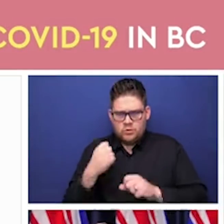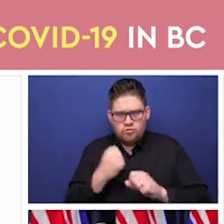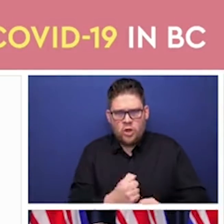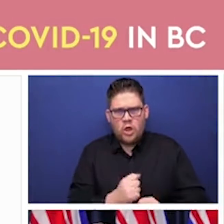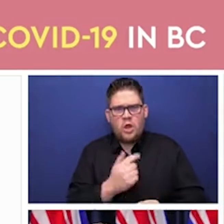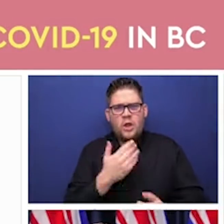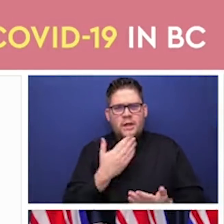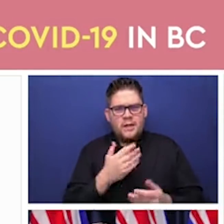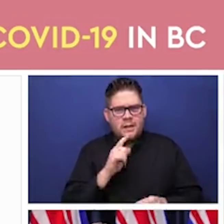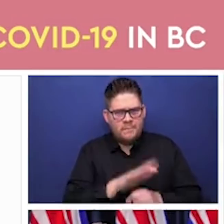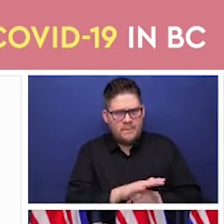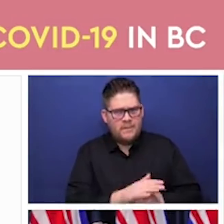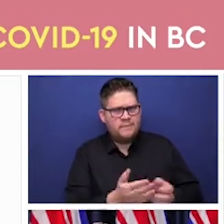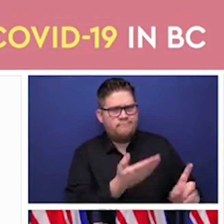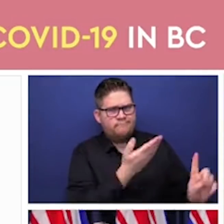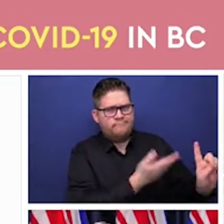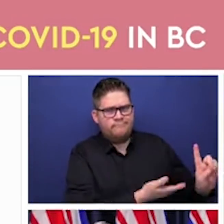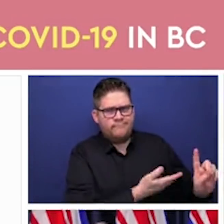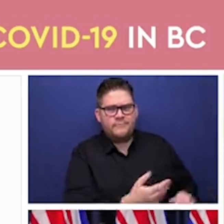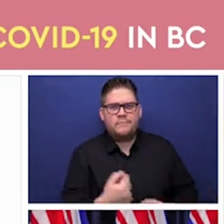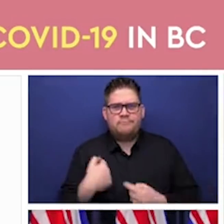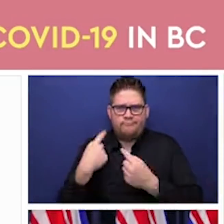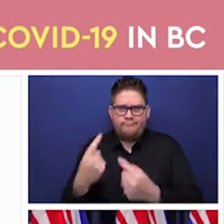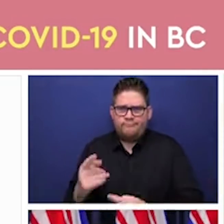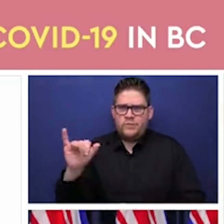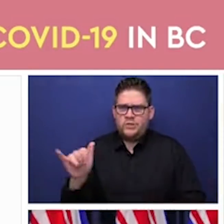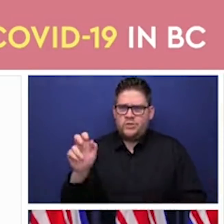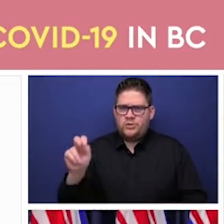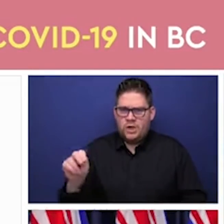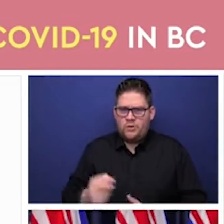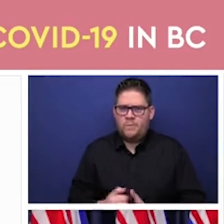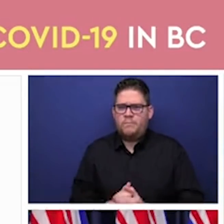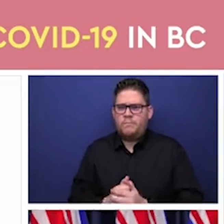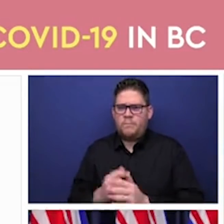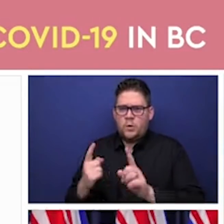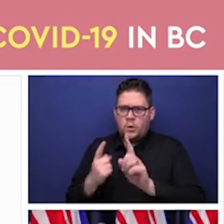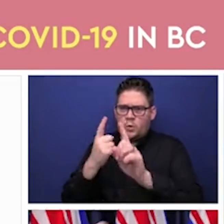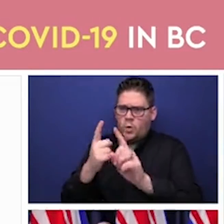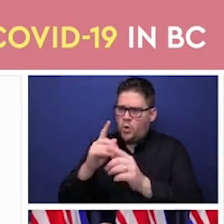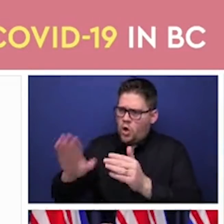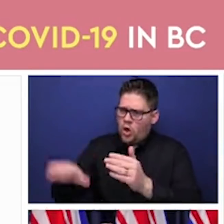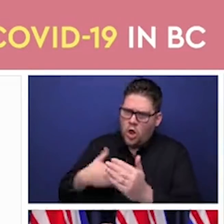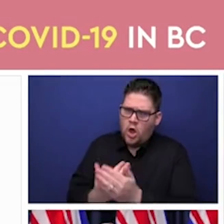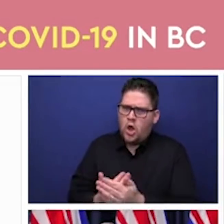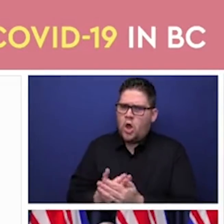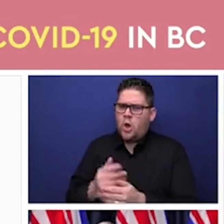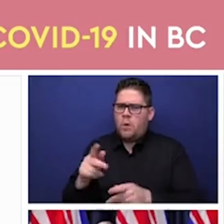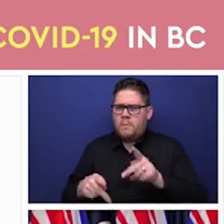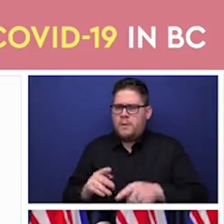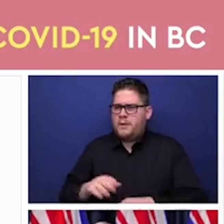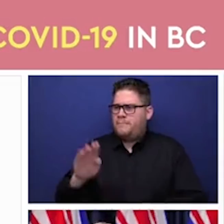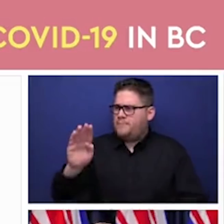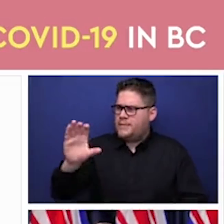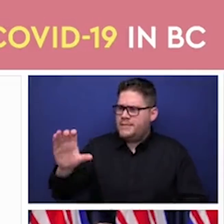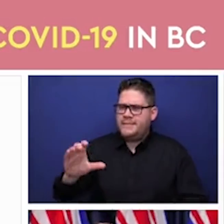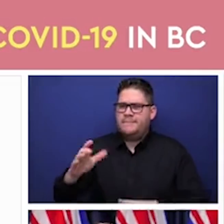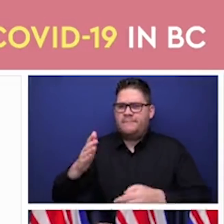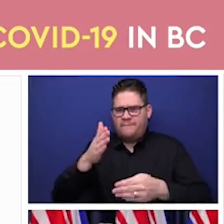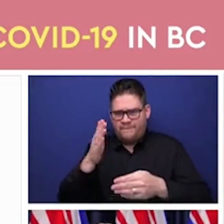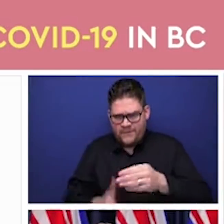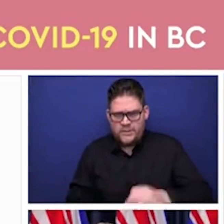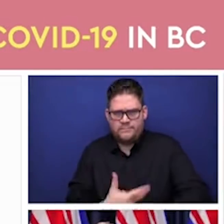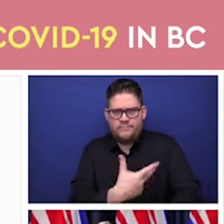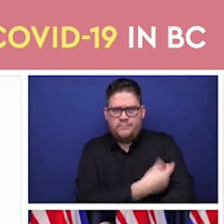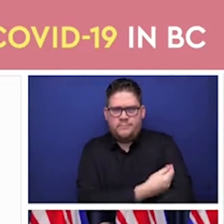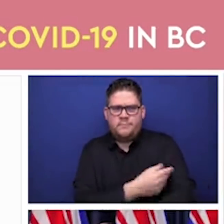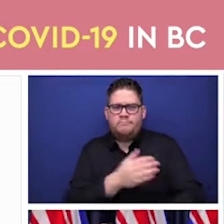immunize our full population by the end of September and our approach was divided into four phases we are now